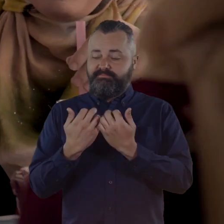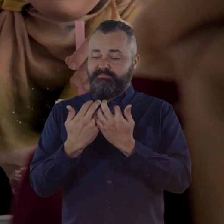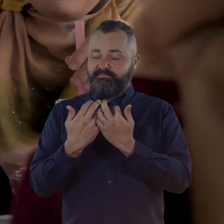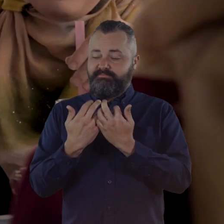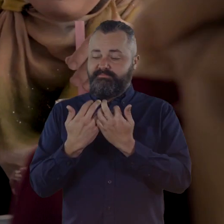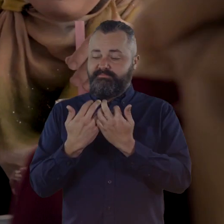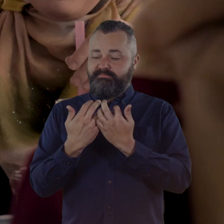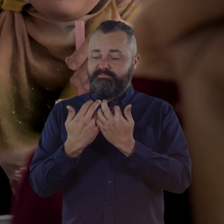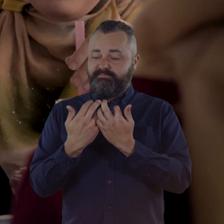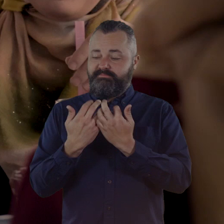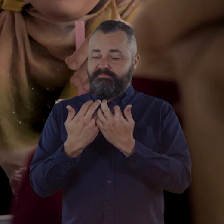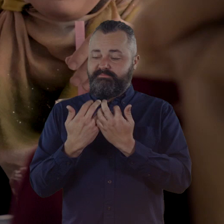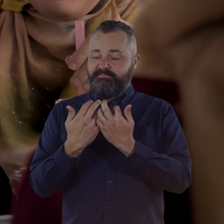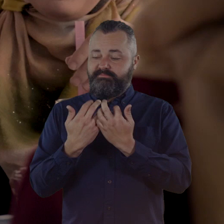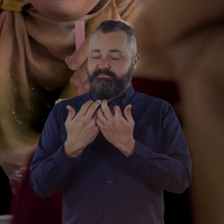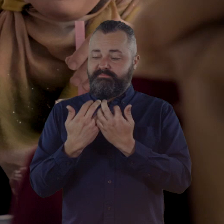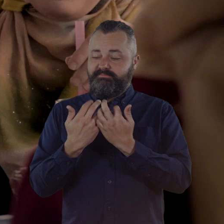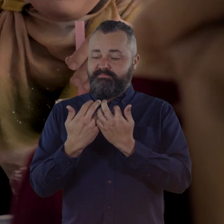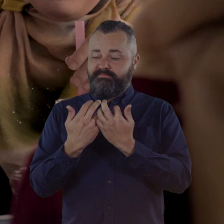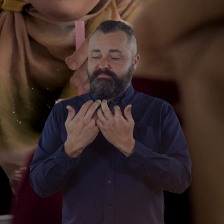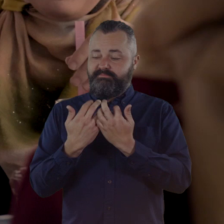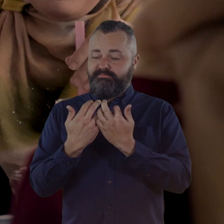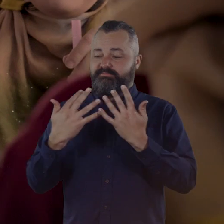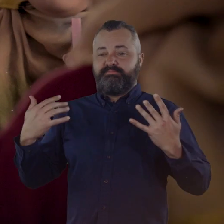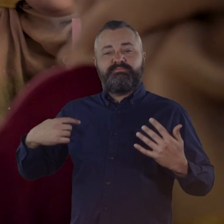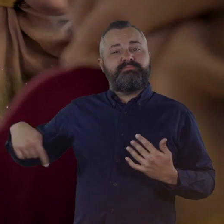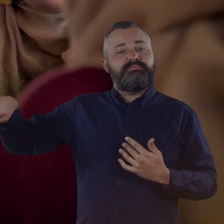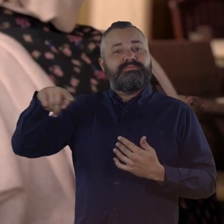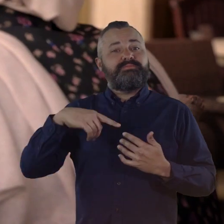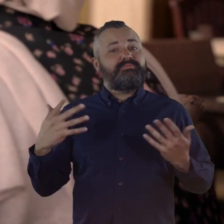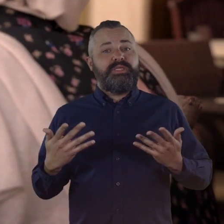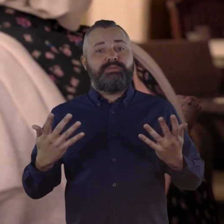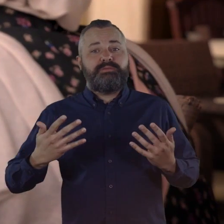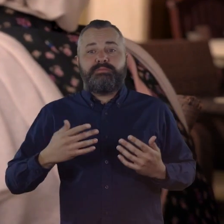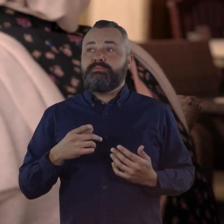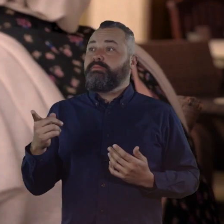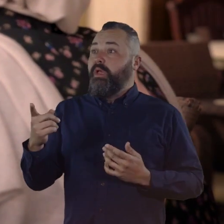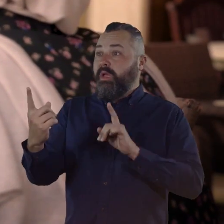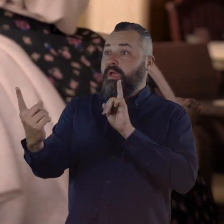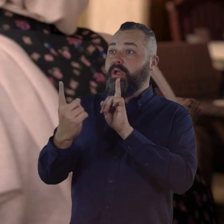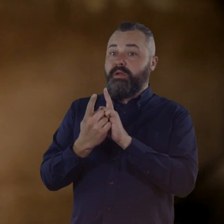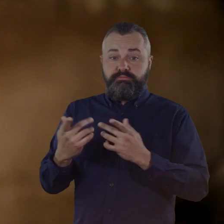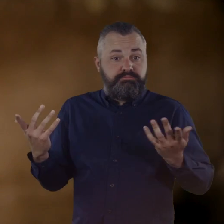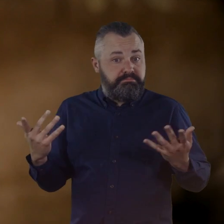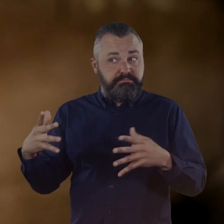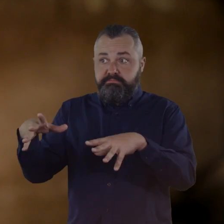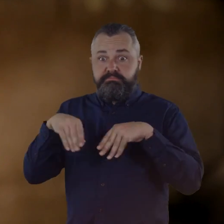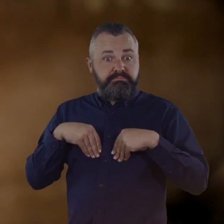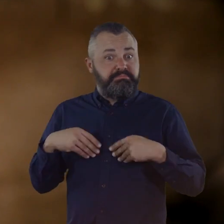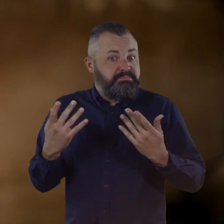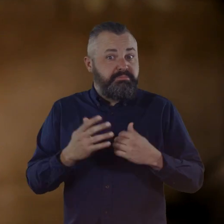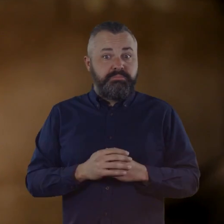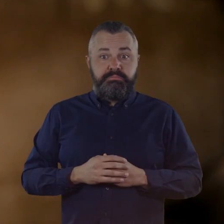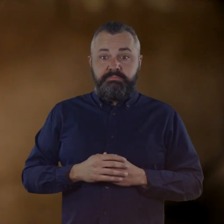society. She sits in a cafe with other young women. Most of the girls with disability agree